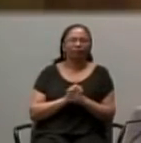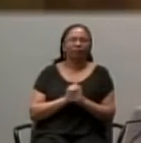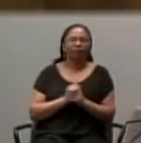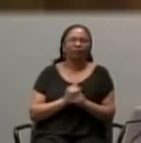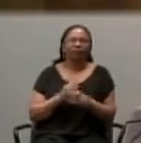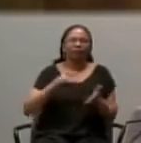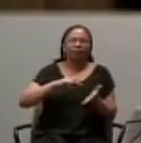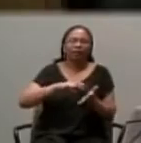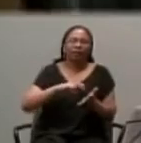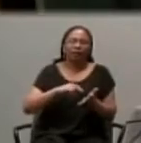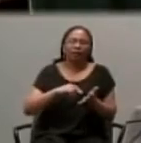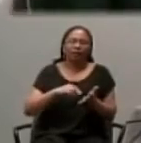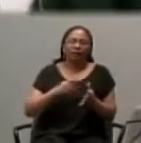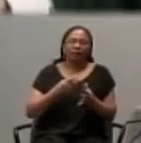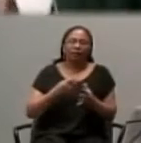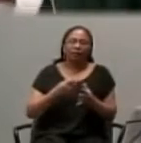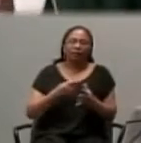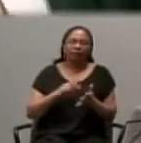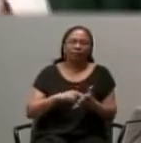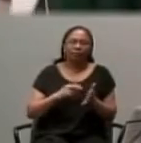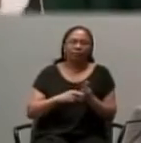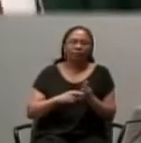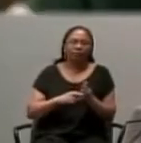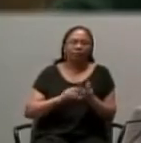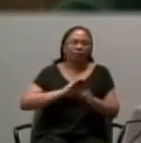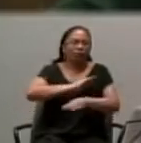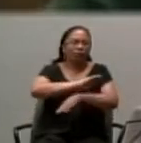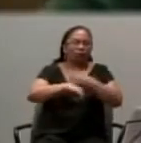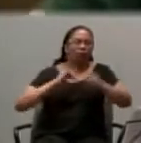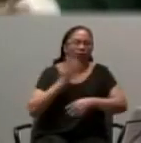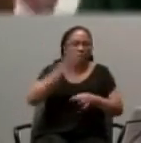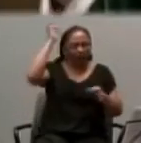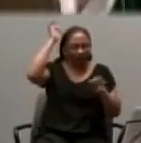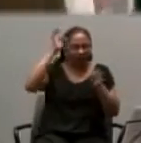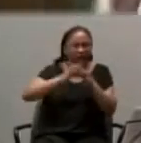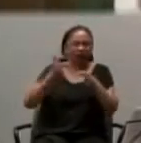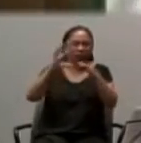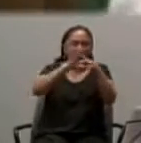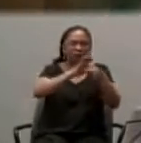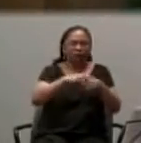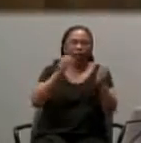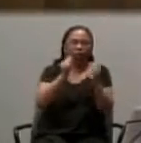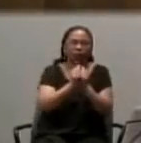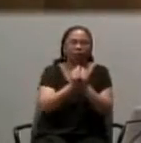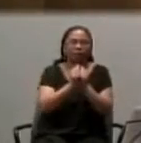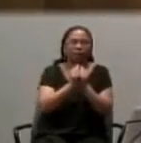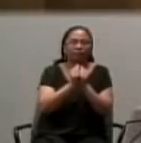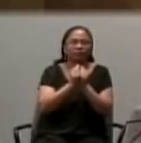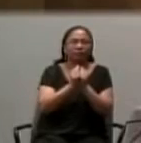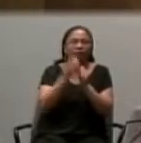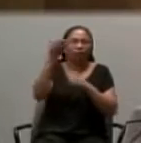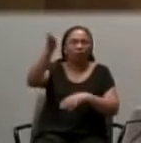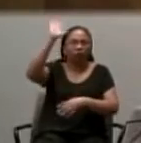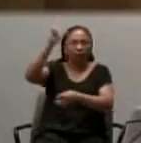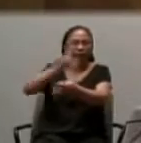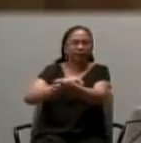links, therefore, the whole of our Catholic faith and understanding to the marriage feast of the Lamb.